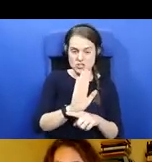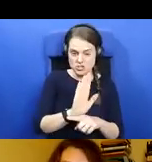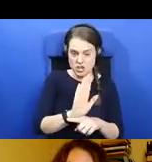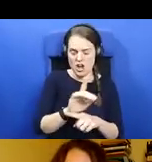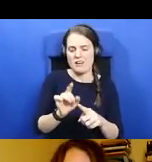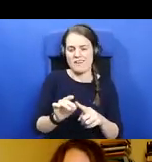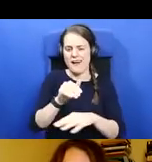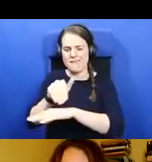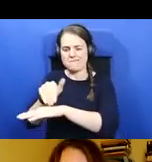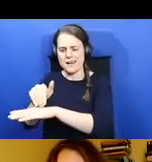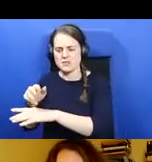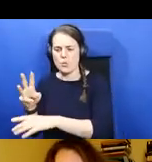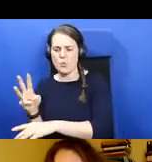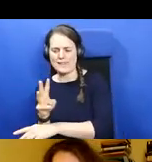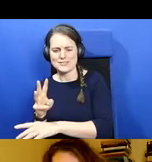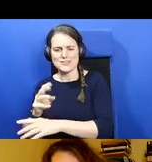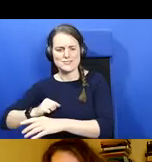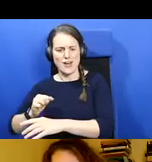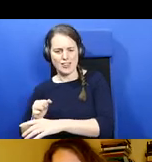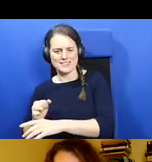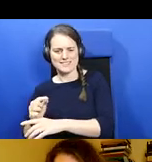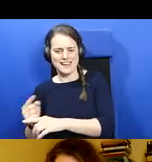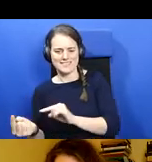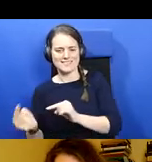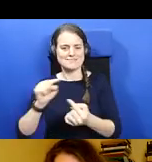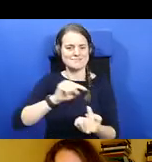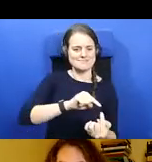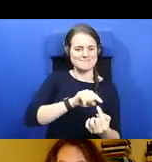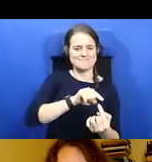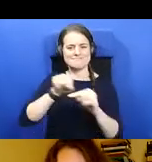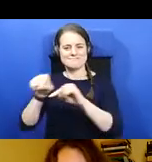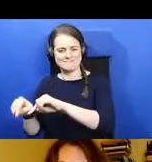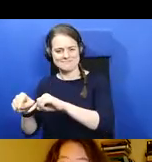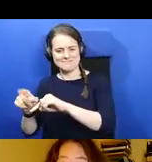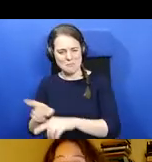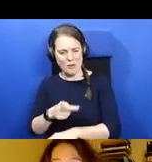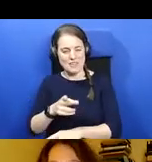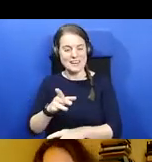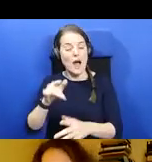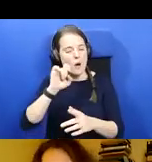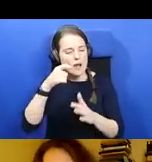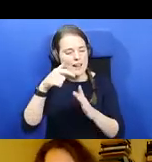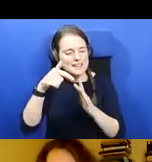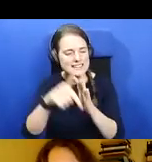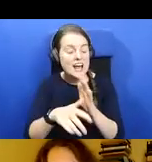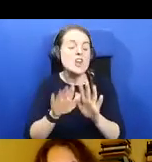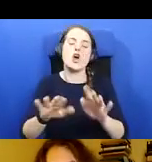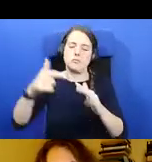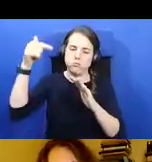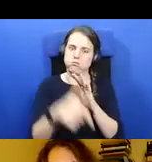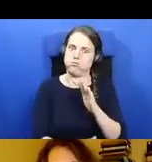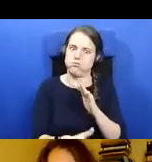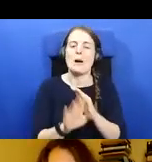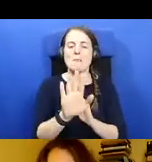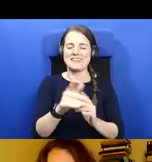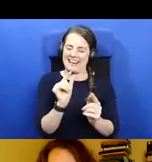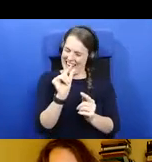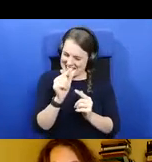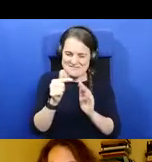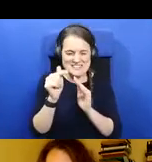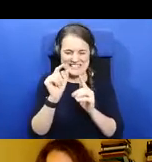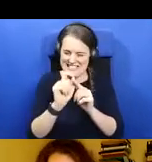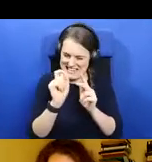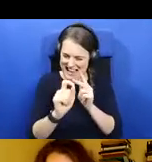and vice versa. And I'll delve into that in a little bit more detail, not too much detail, a little bit more detail later.